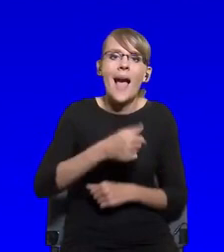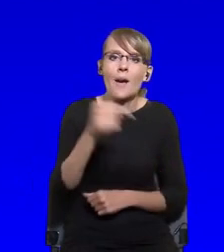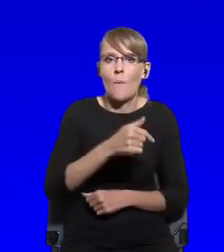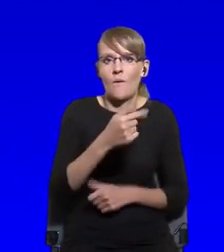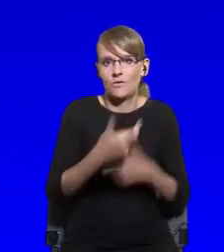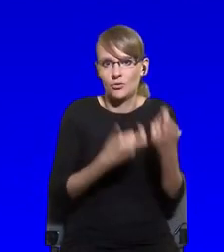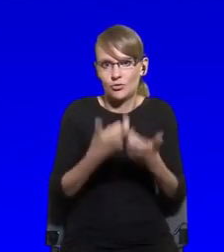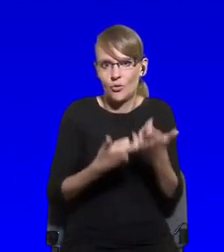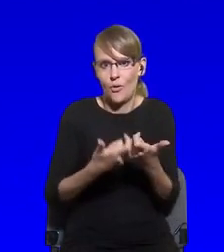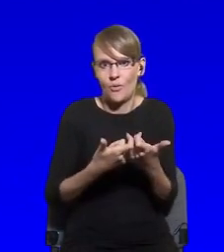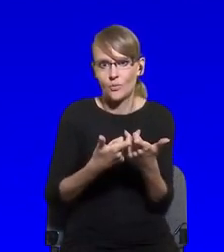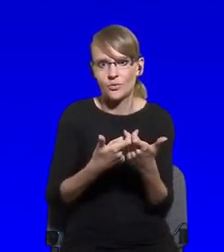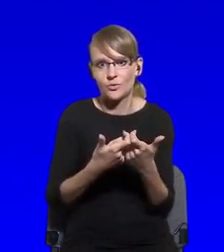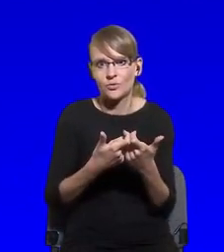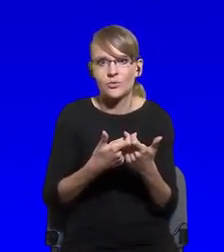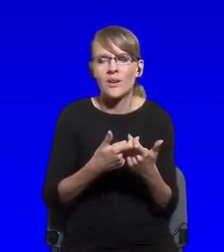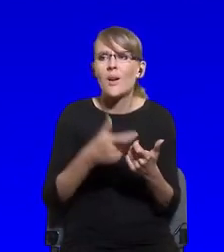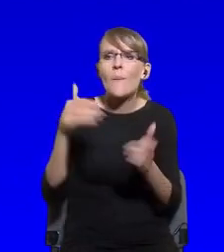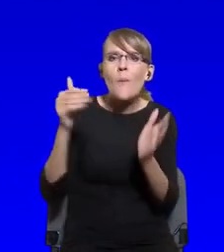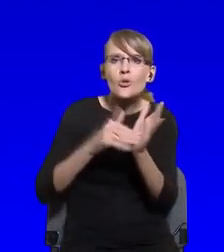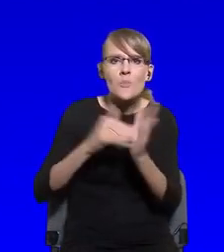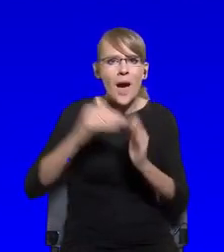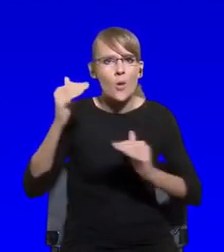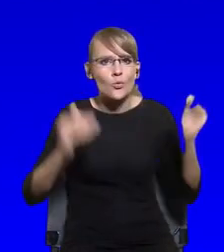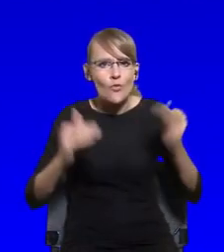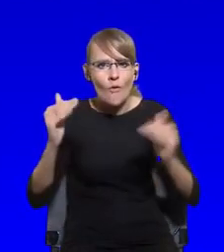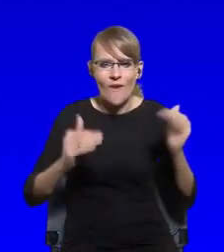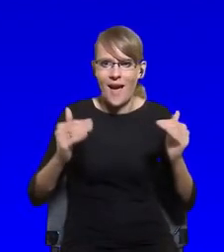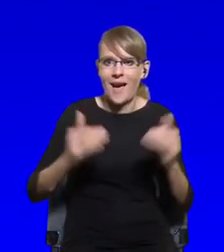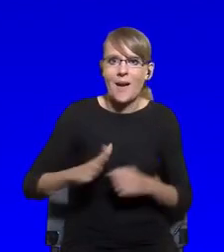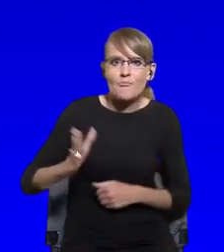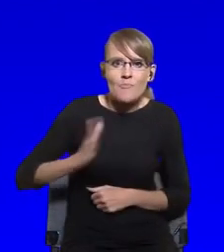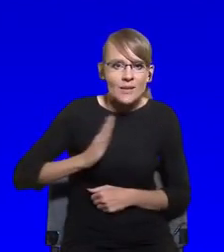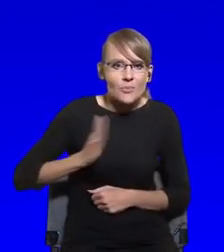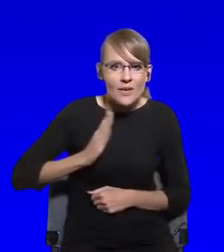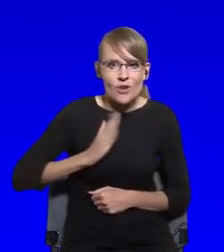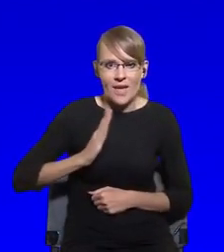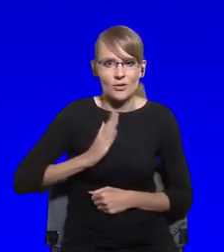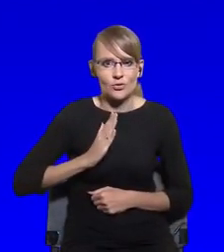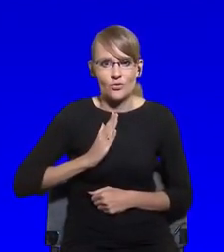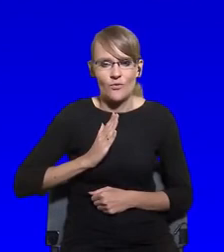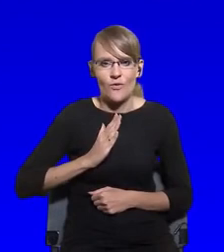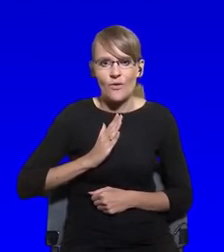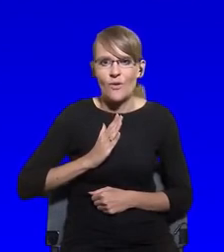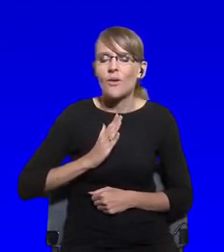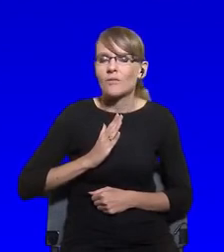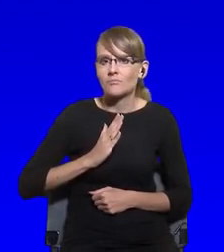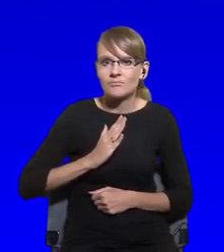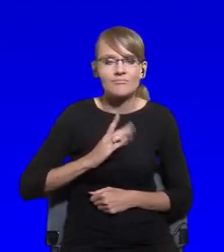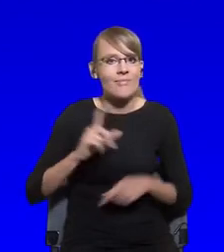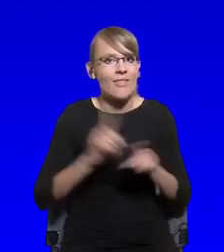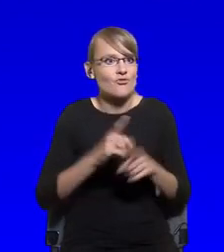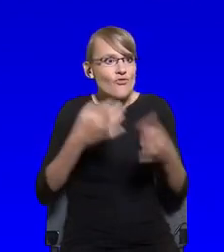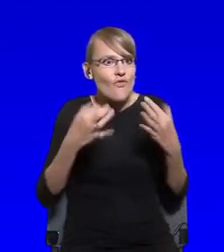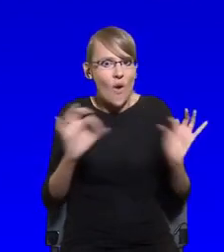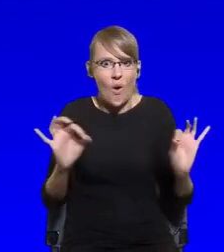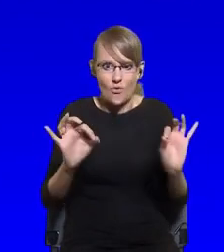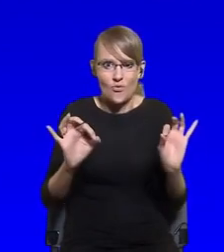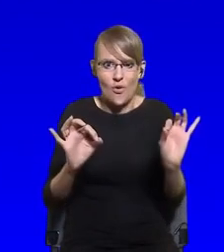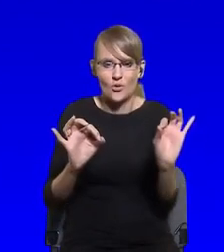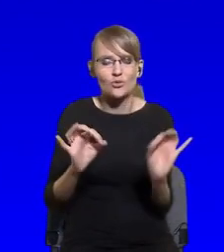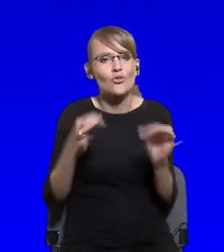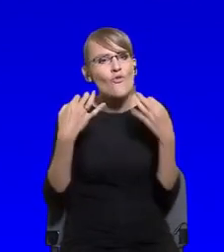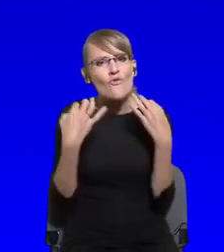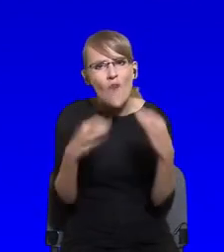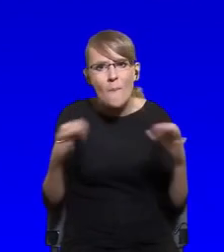not only freedom, but freedom to participate in life in normal